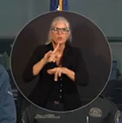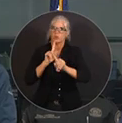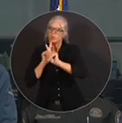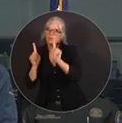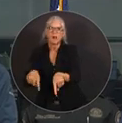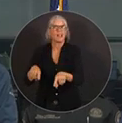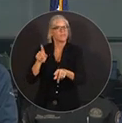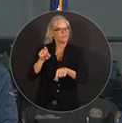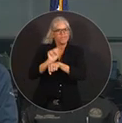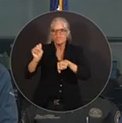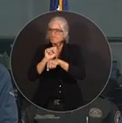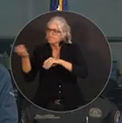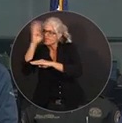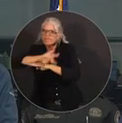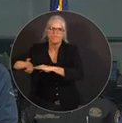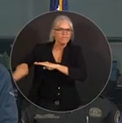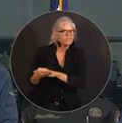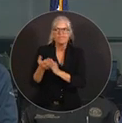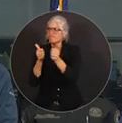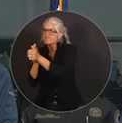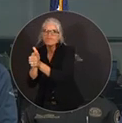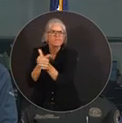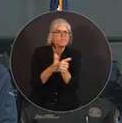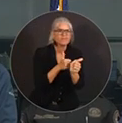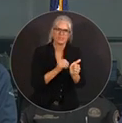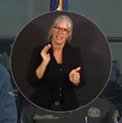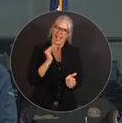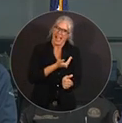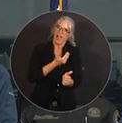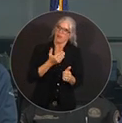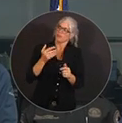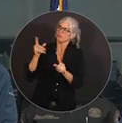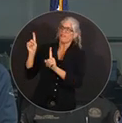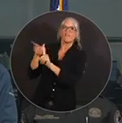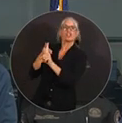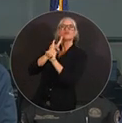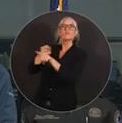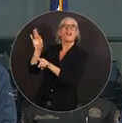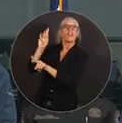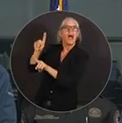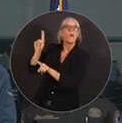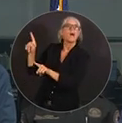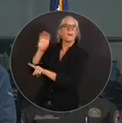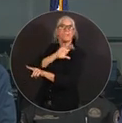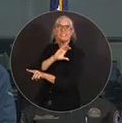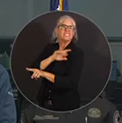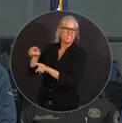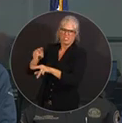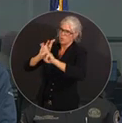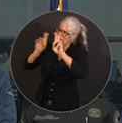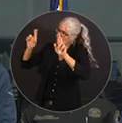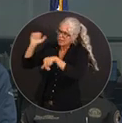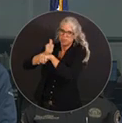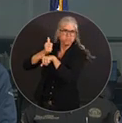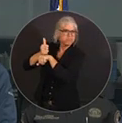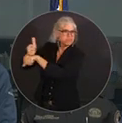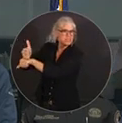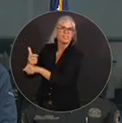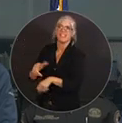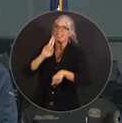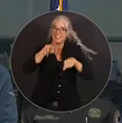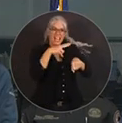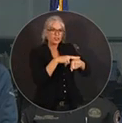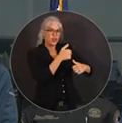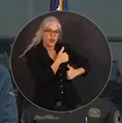clock in the local communities, our first responders, our law enforcement, their stage, they're ready to go. Our National Guard, our State